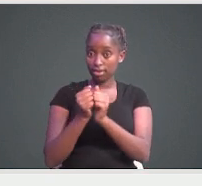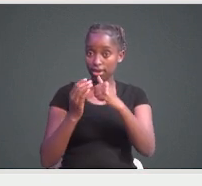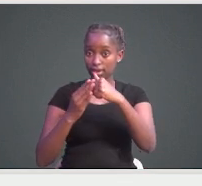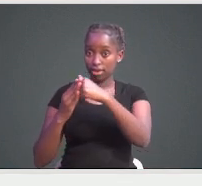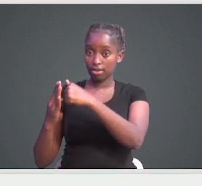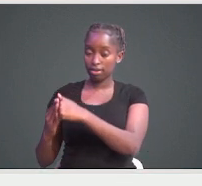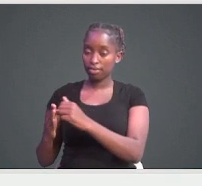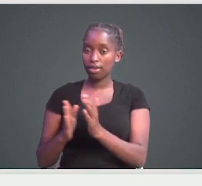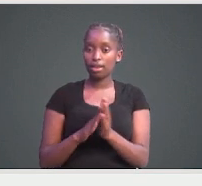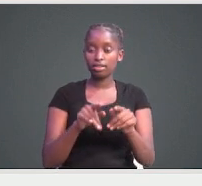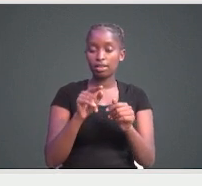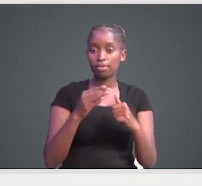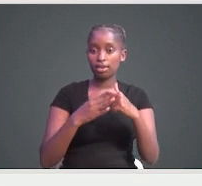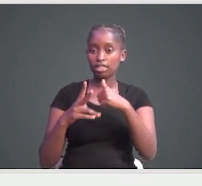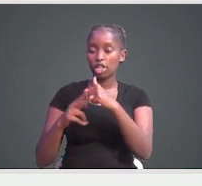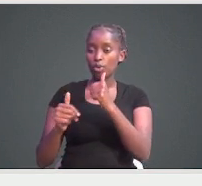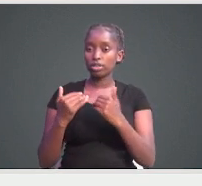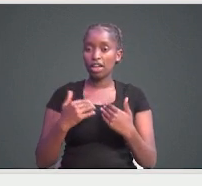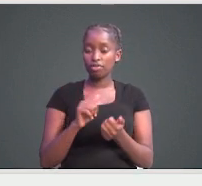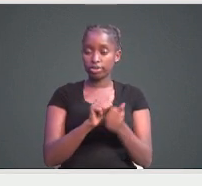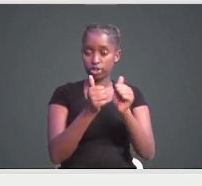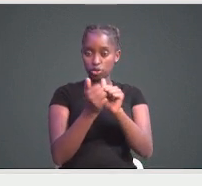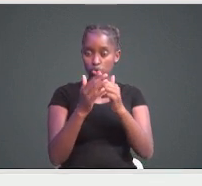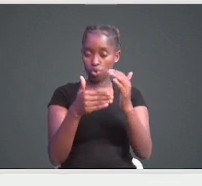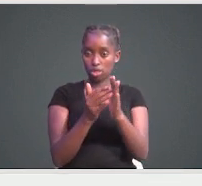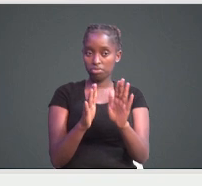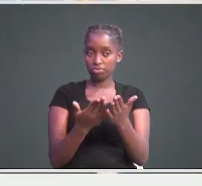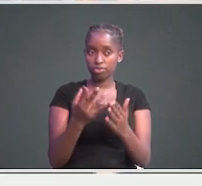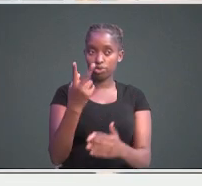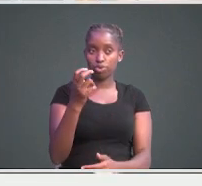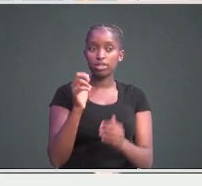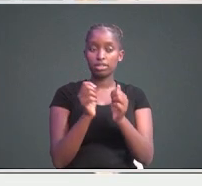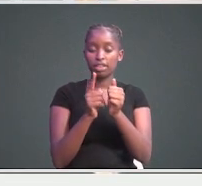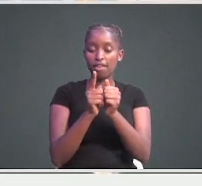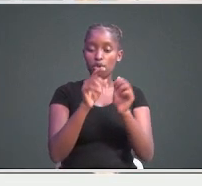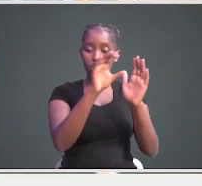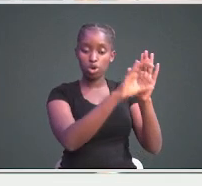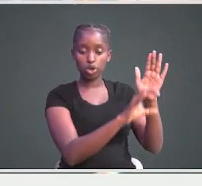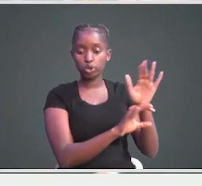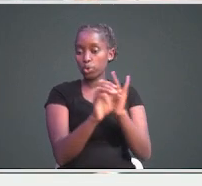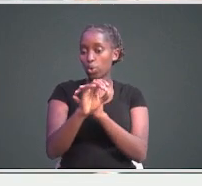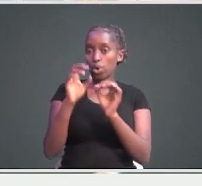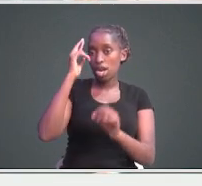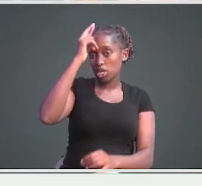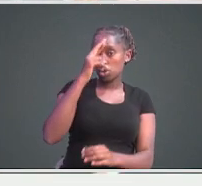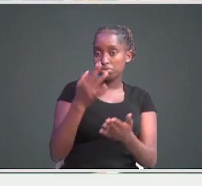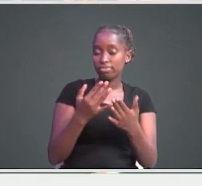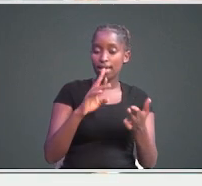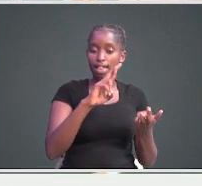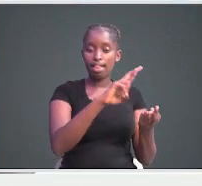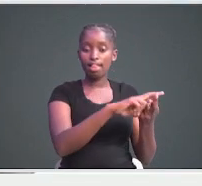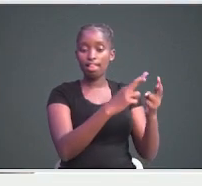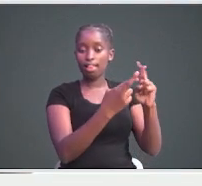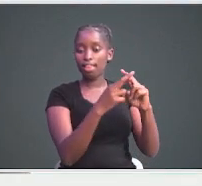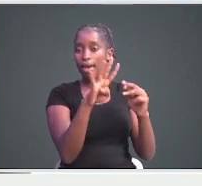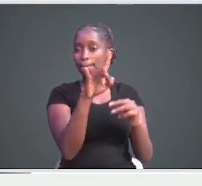87, which amended the Unclaimed Financial Assets Act 2011, are unconstitutional because they are not related to a money